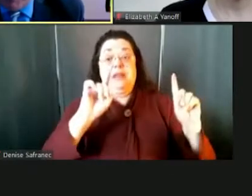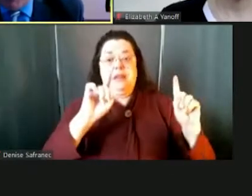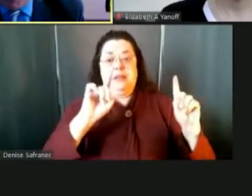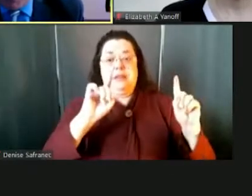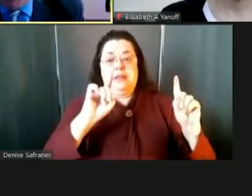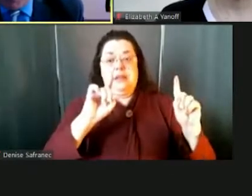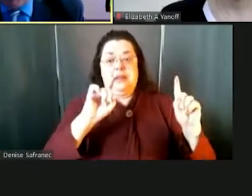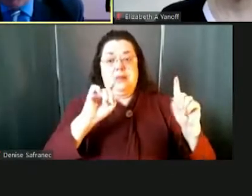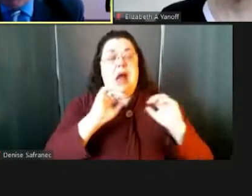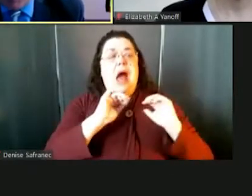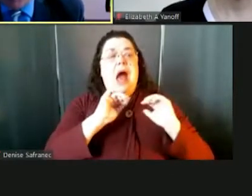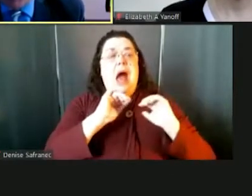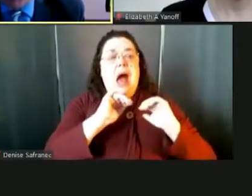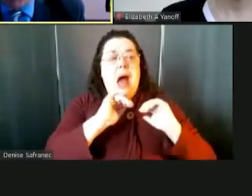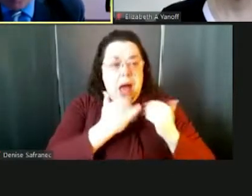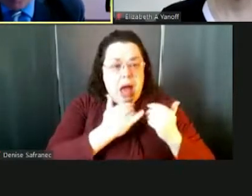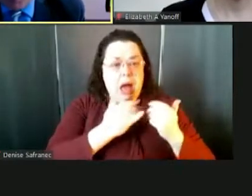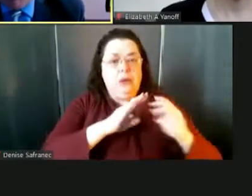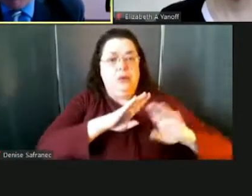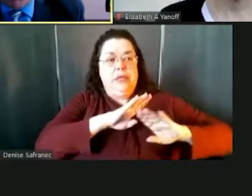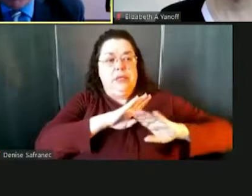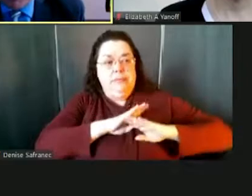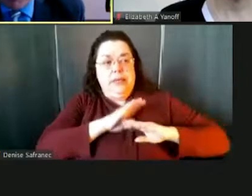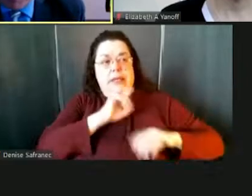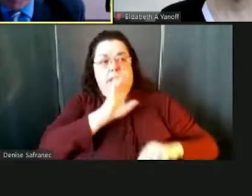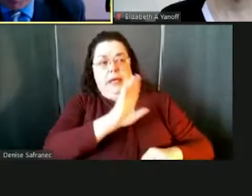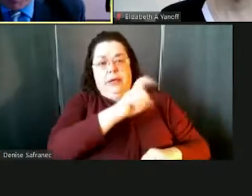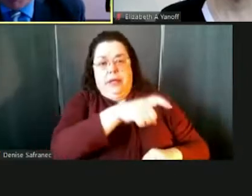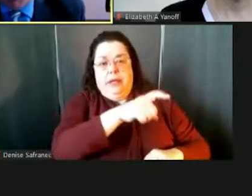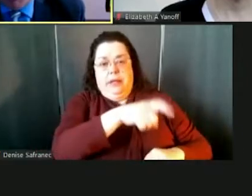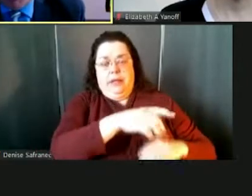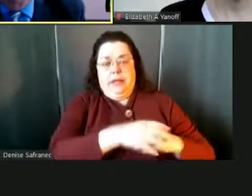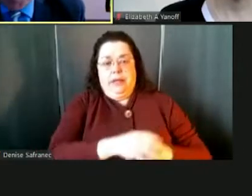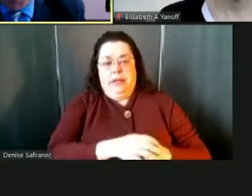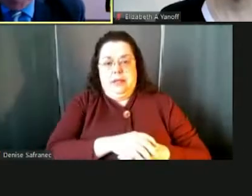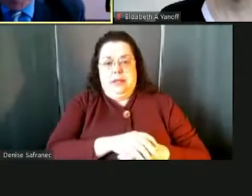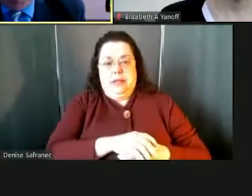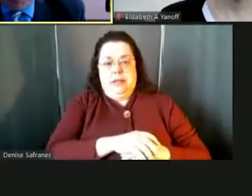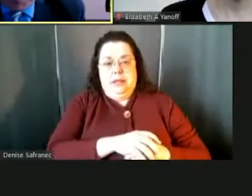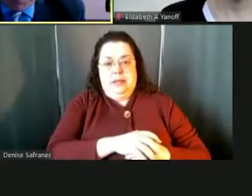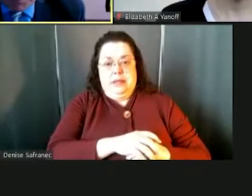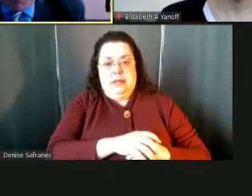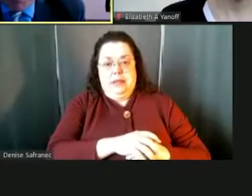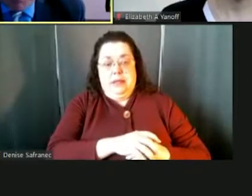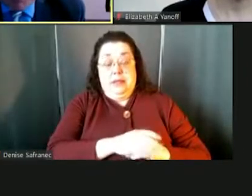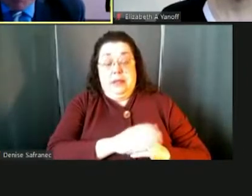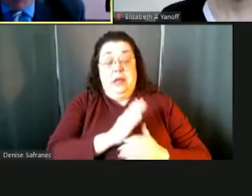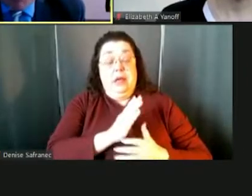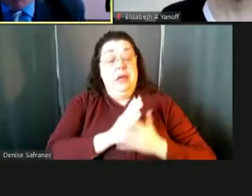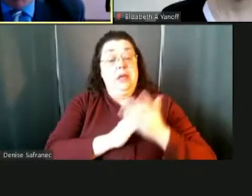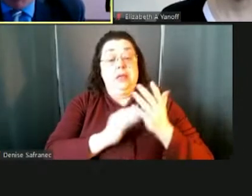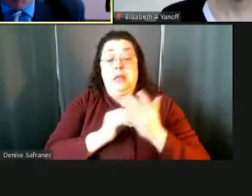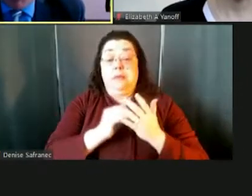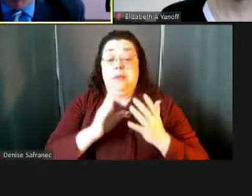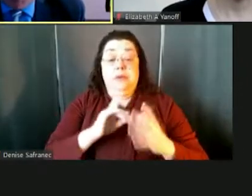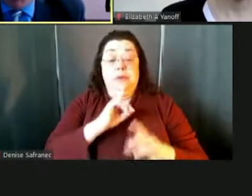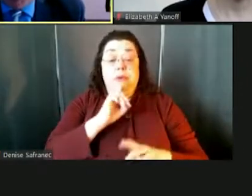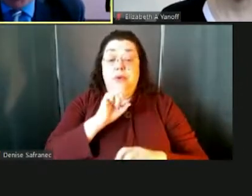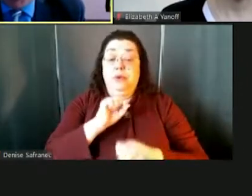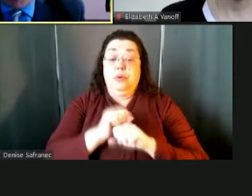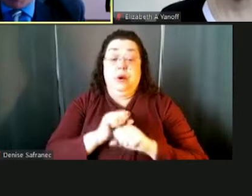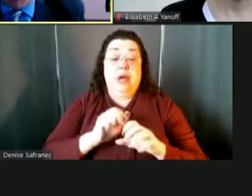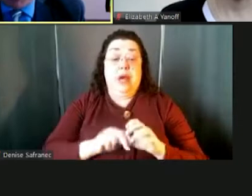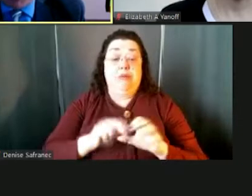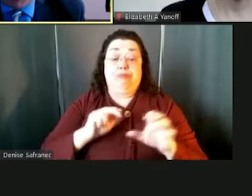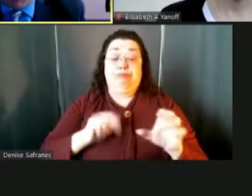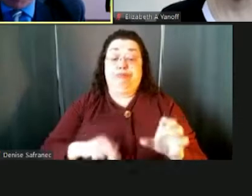at? And how can we help kids who may have disengaged during this time period since last spring? How can we help them